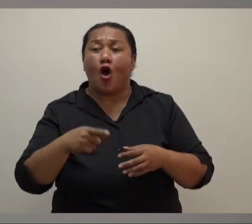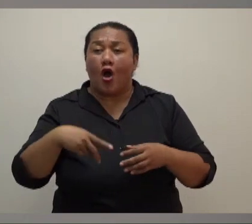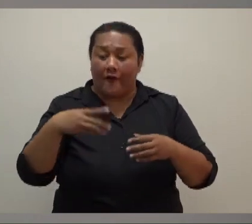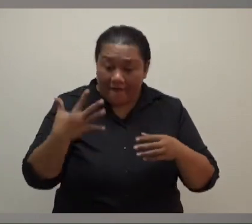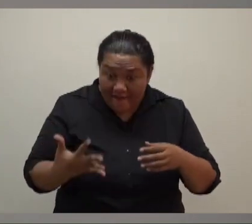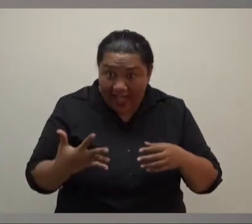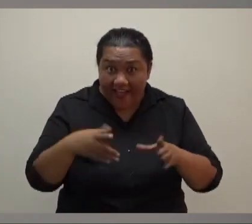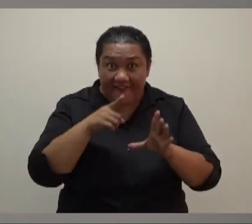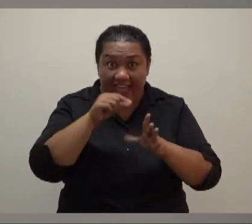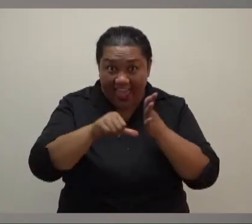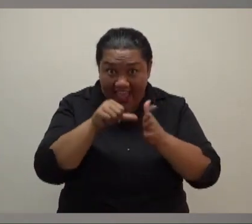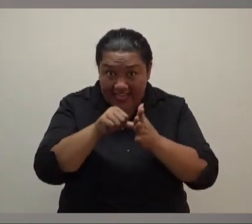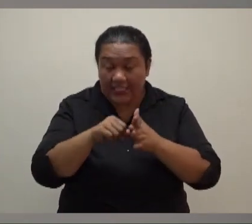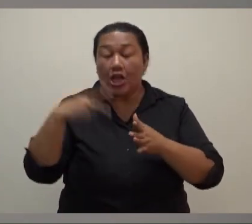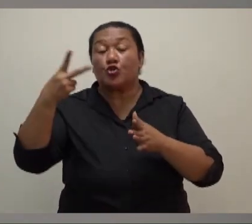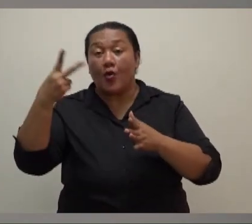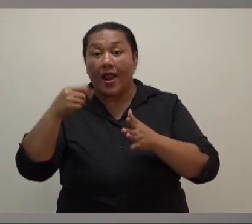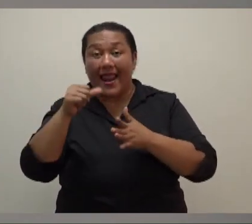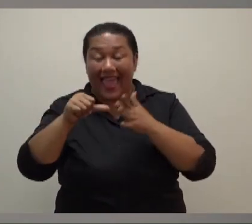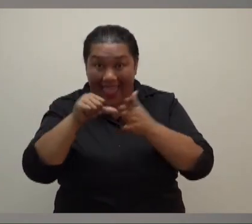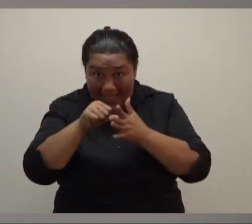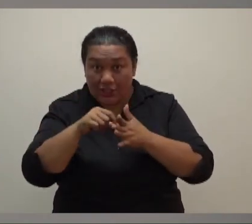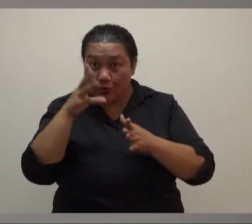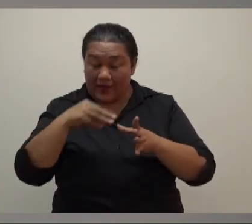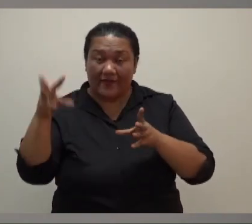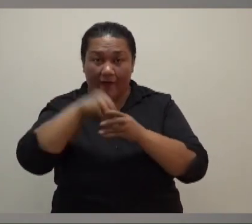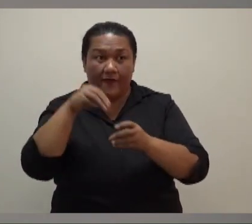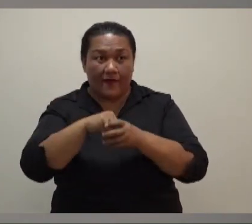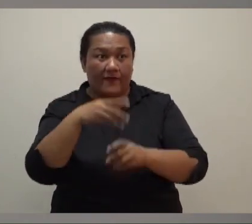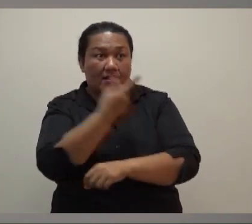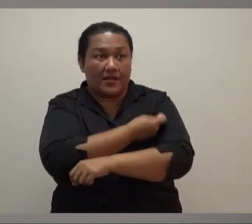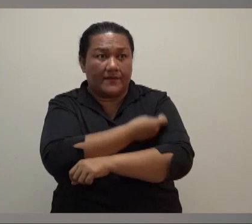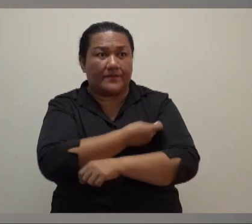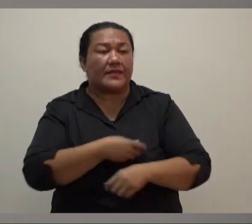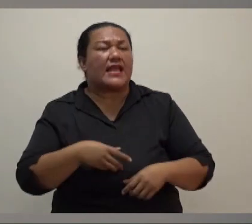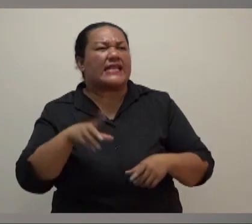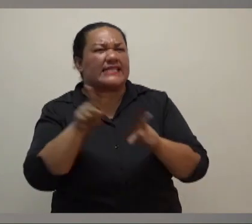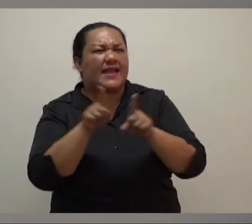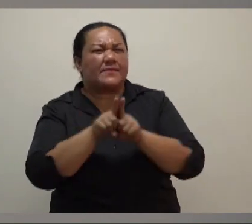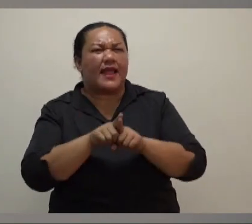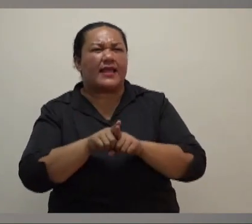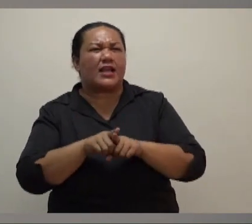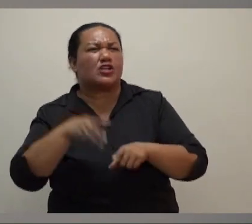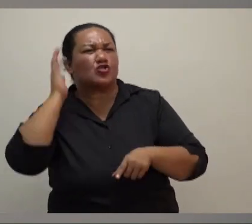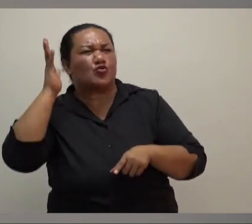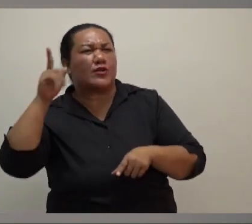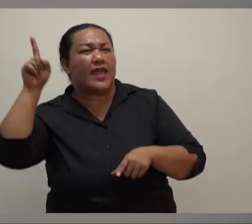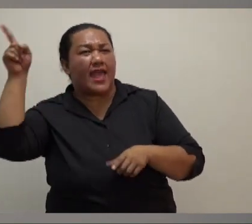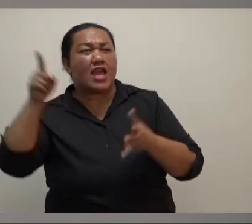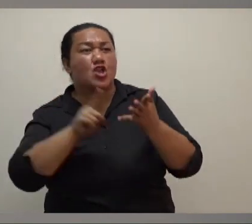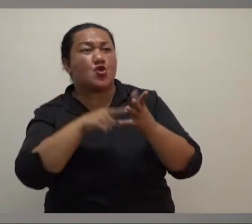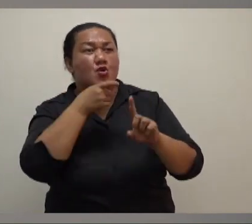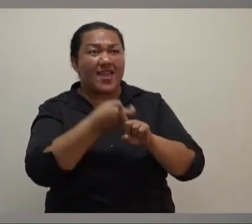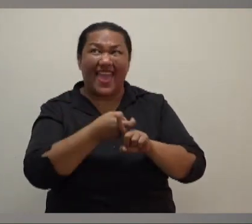Sorry, go on. And since the minister for education also highlighted like some schools in UK and other